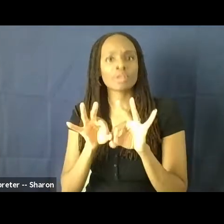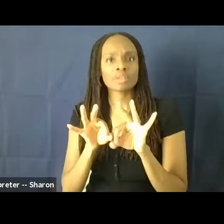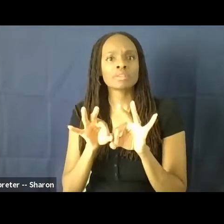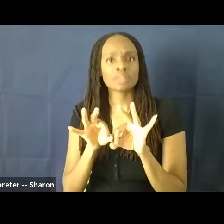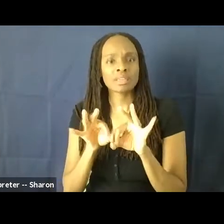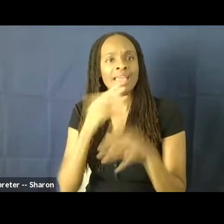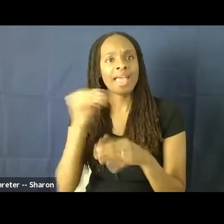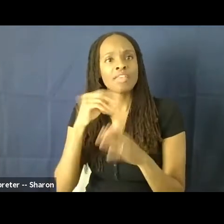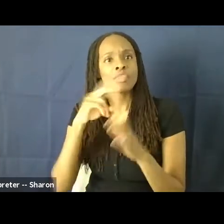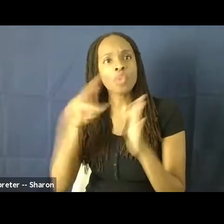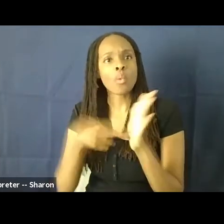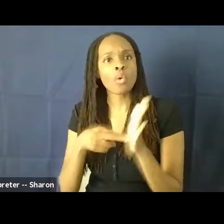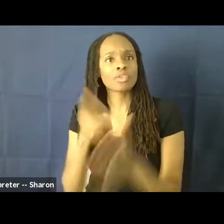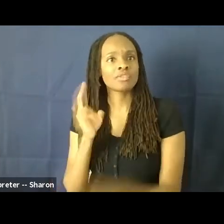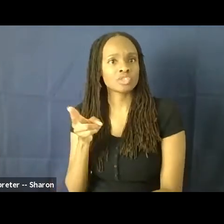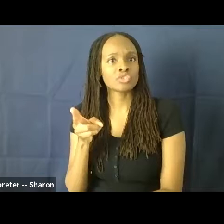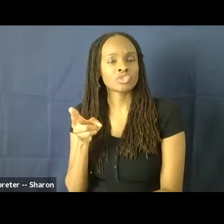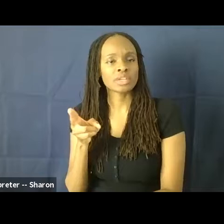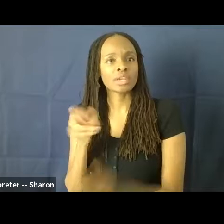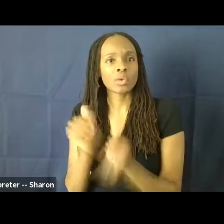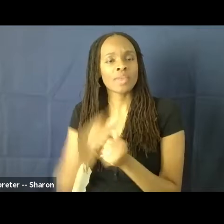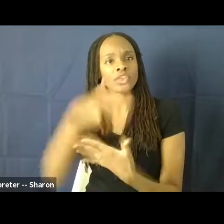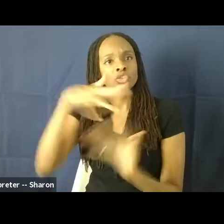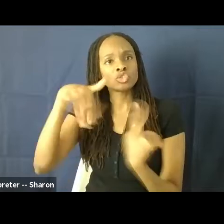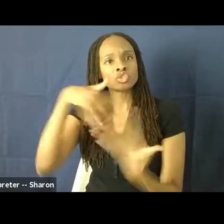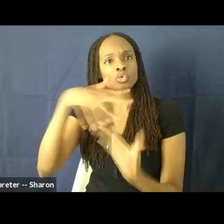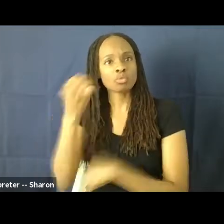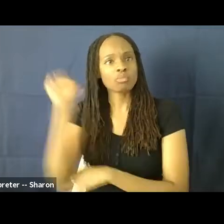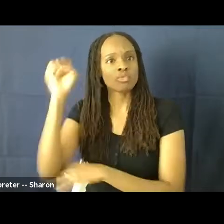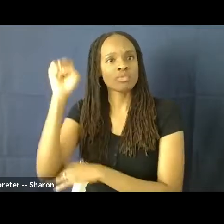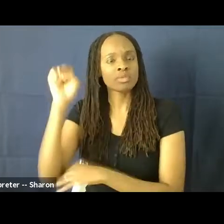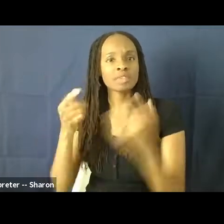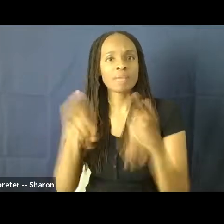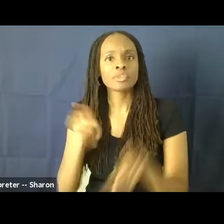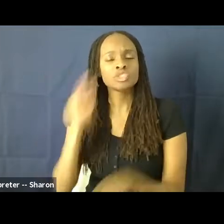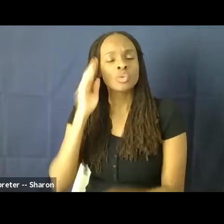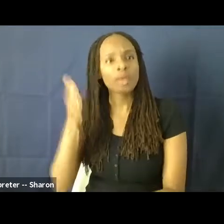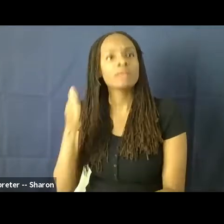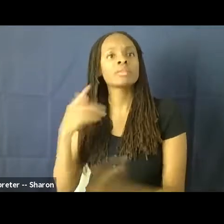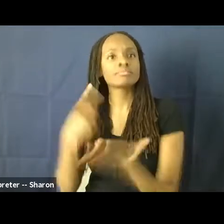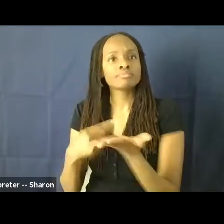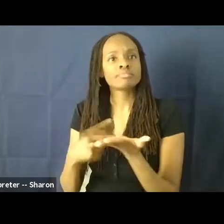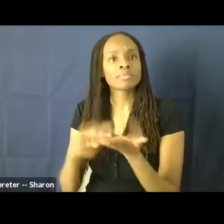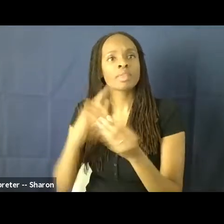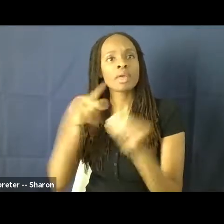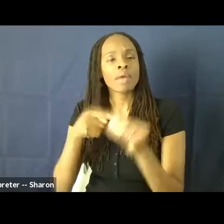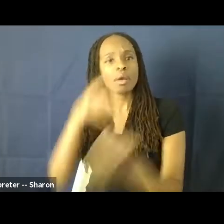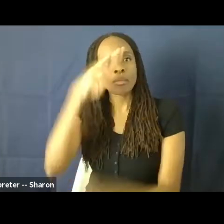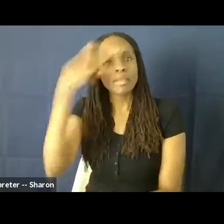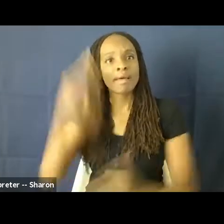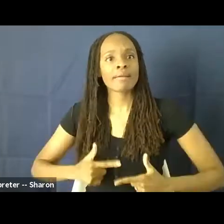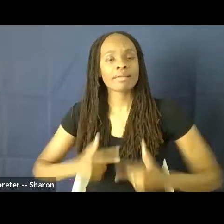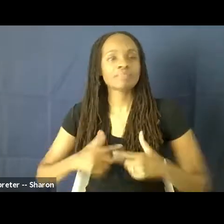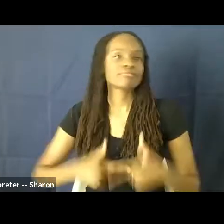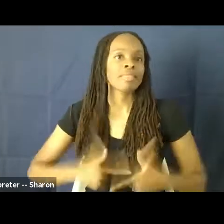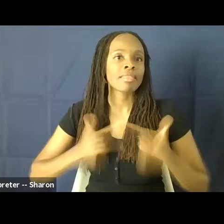history that social movements have played. She's also going to talk about Black Lives Matter. And